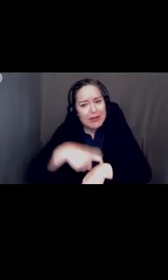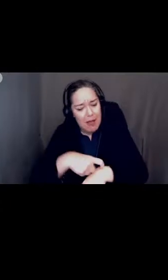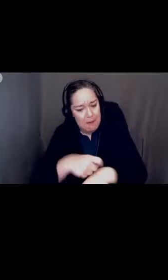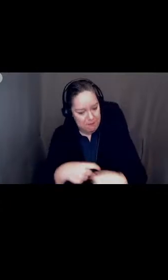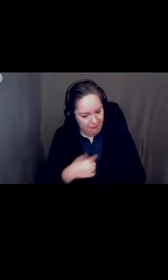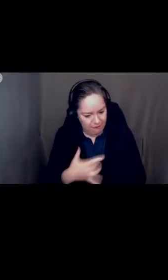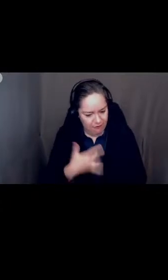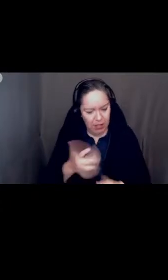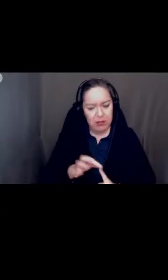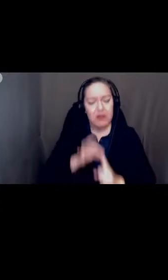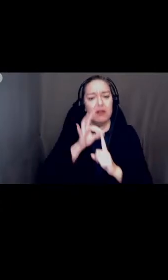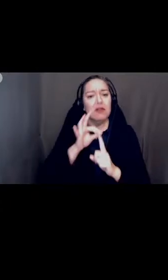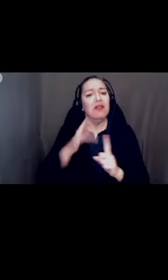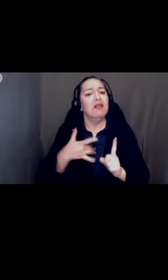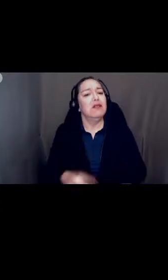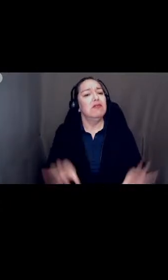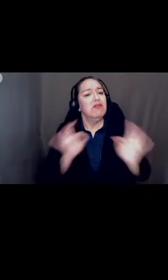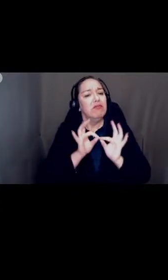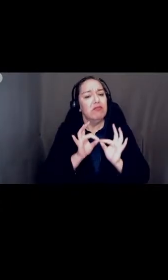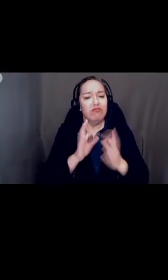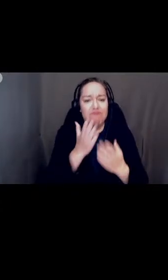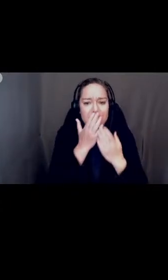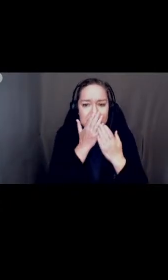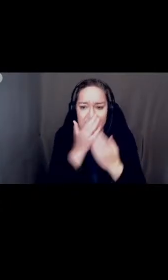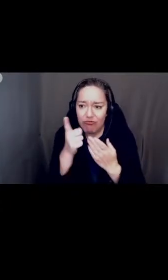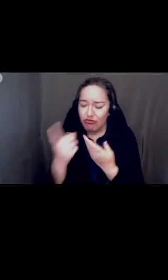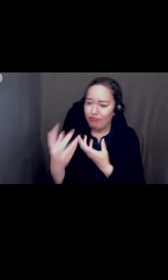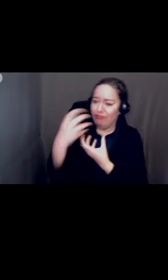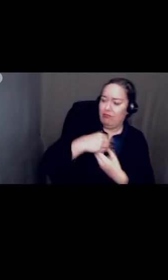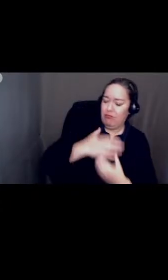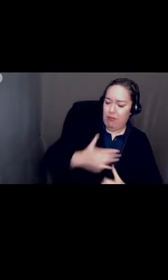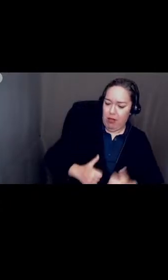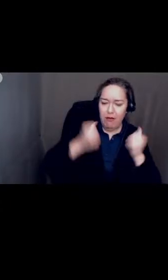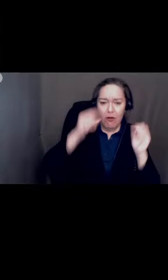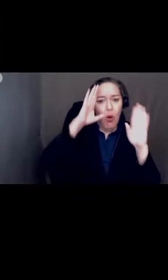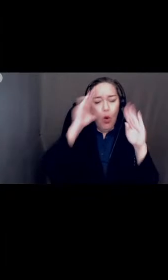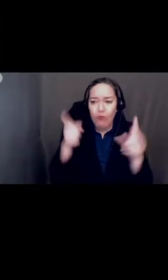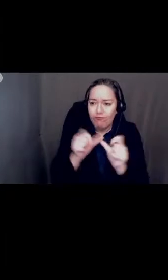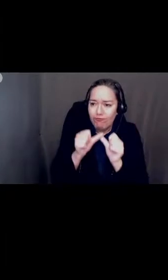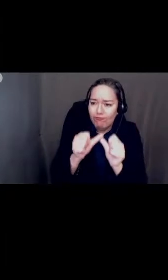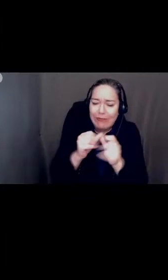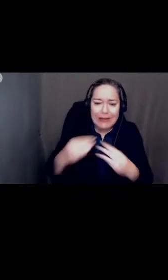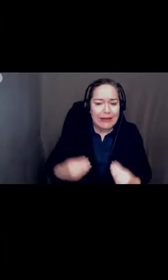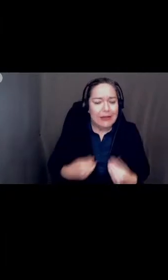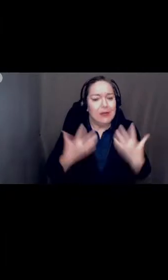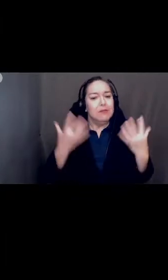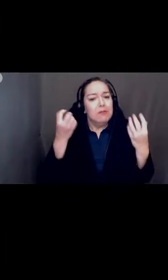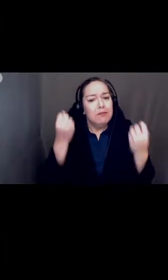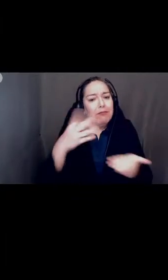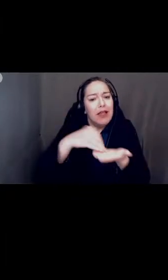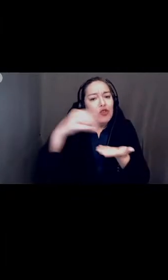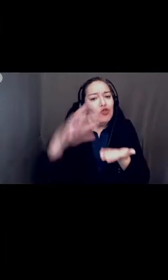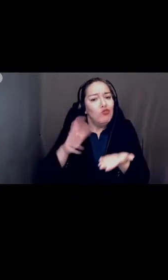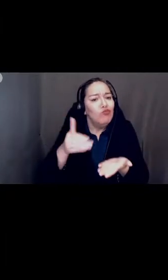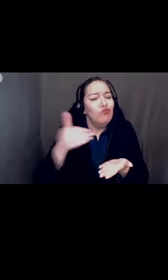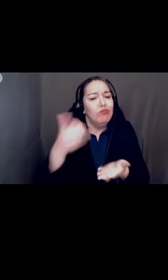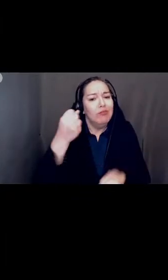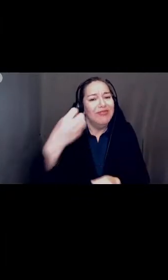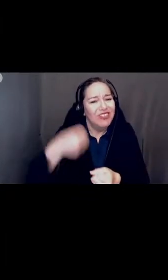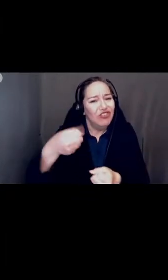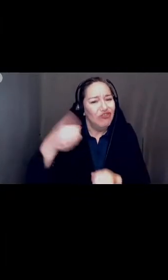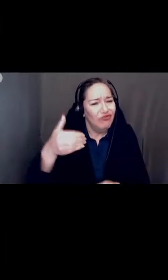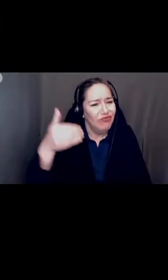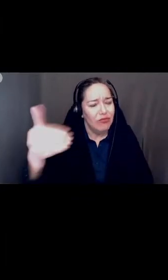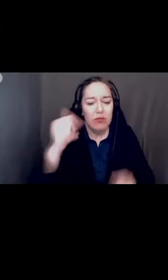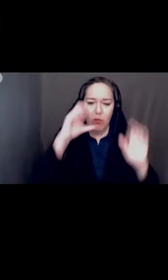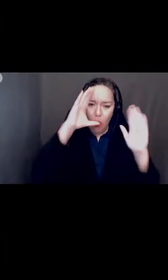always important and grateful that she came into my life and hope she can continue inspiring many students lives for many years to come hope